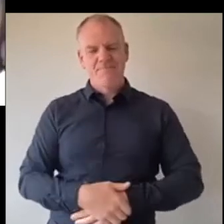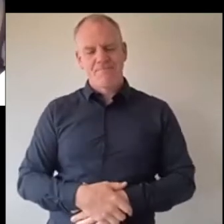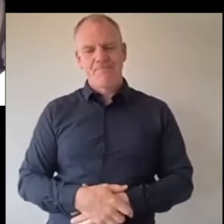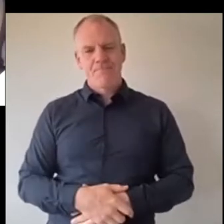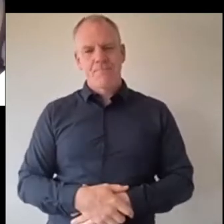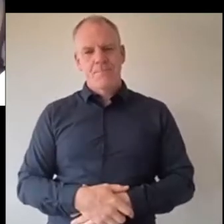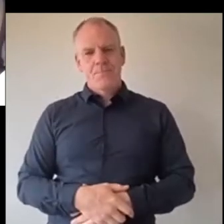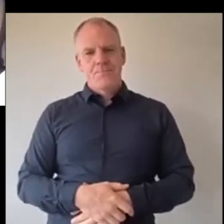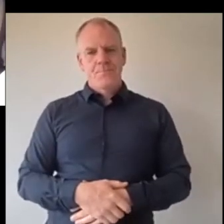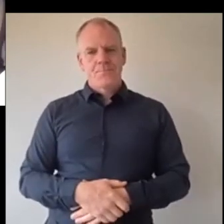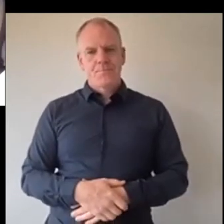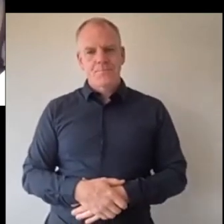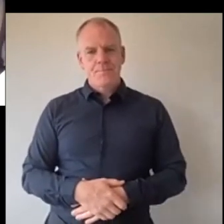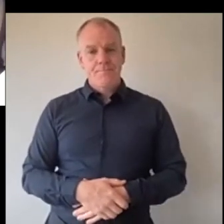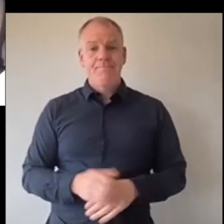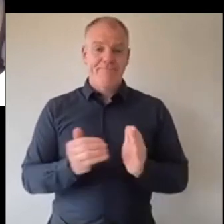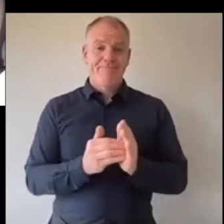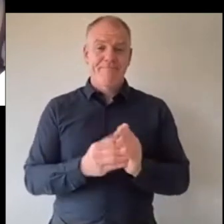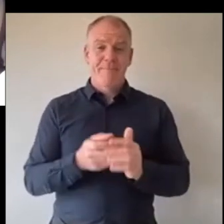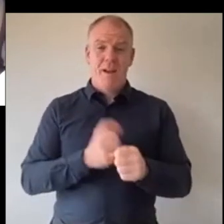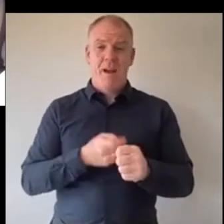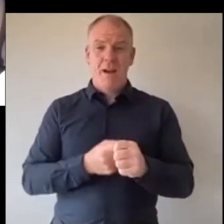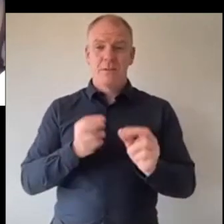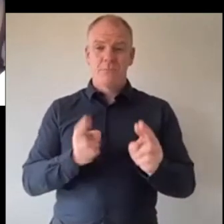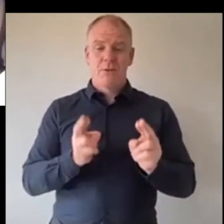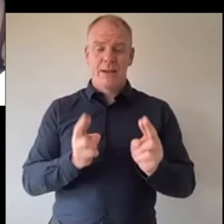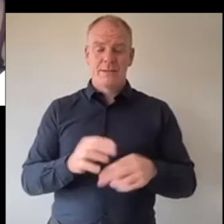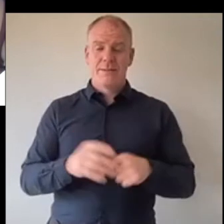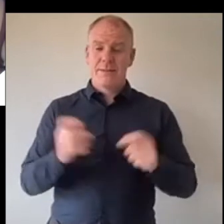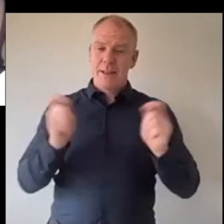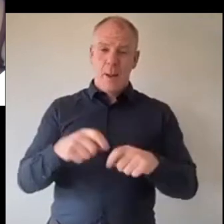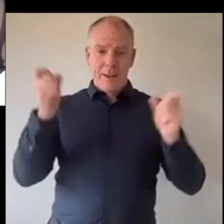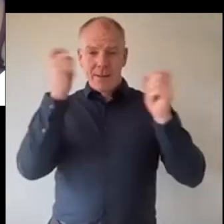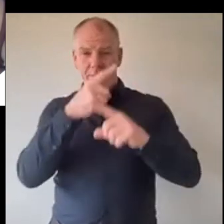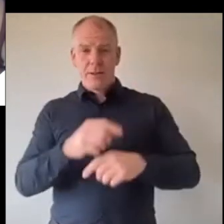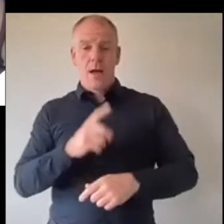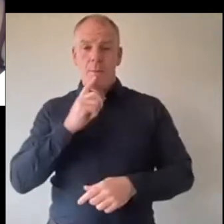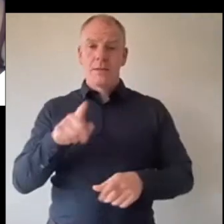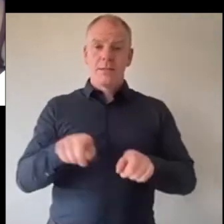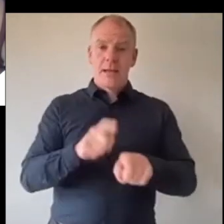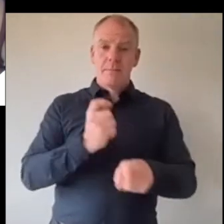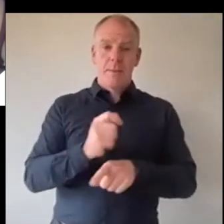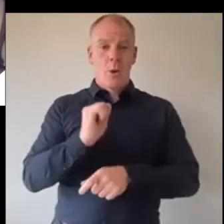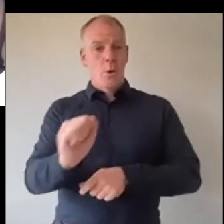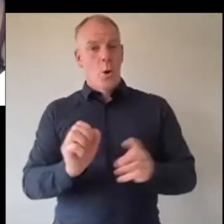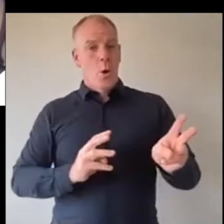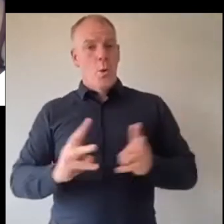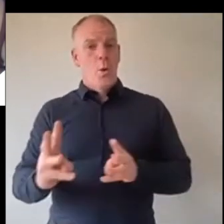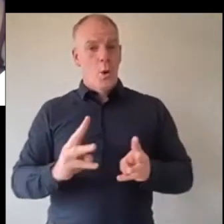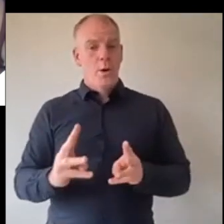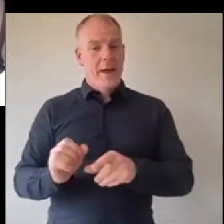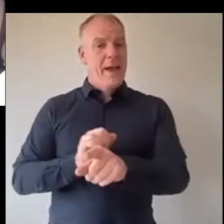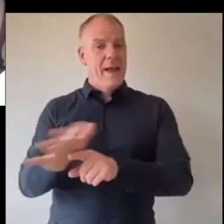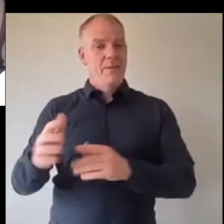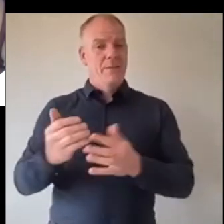and well it has been it has been really horrible and difficult but I have to say your work has contributed so